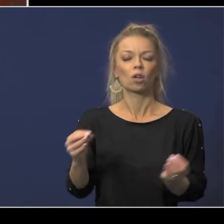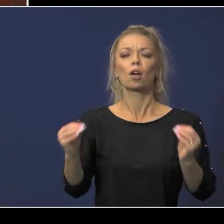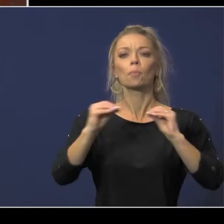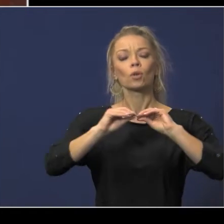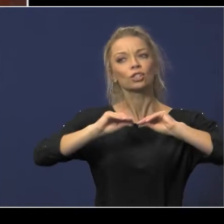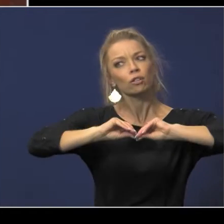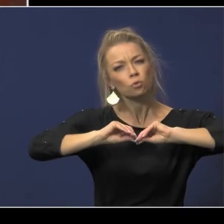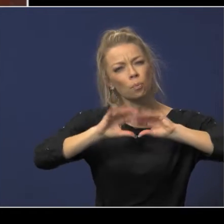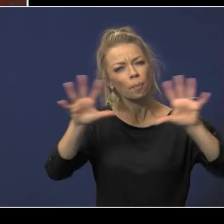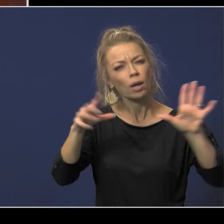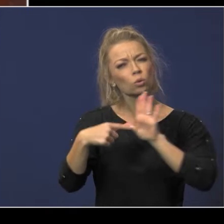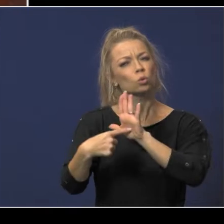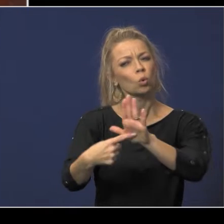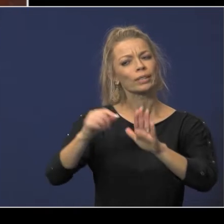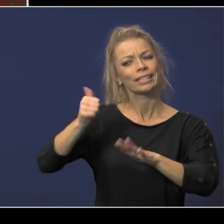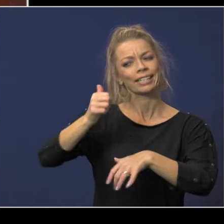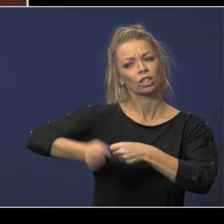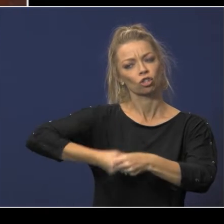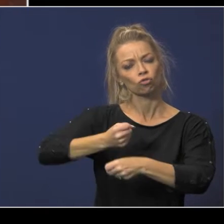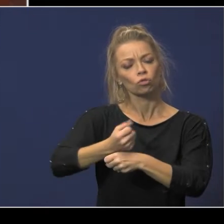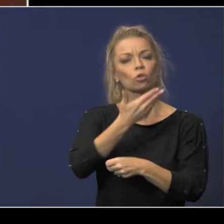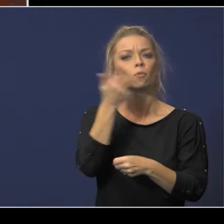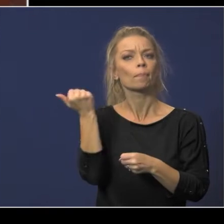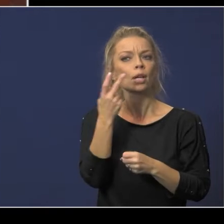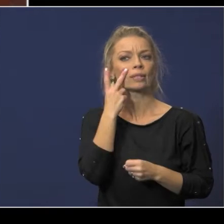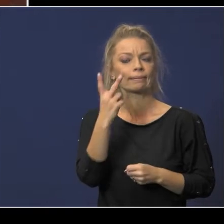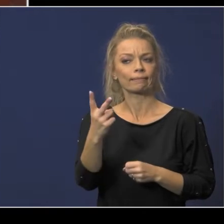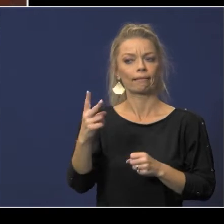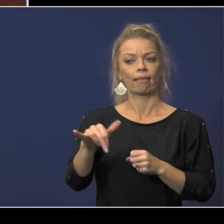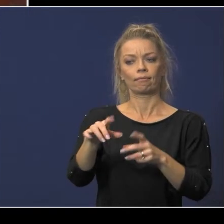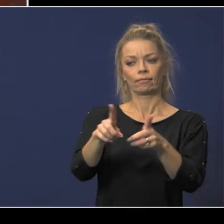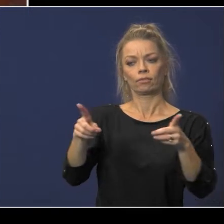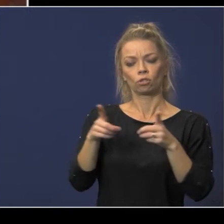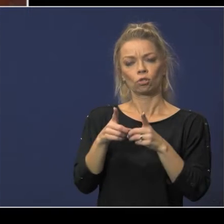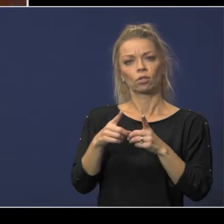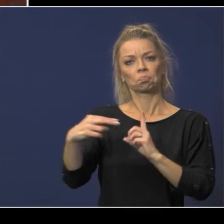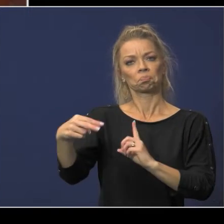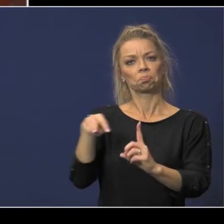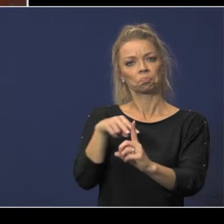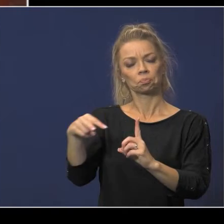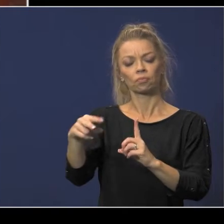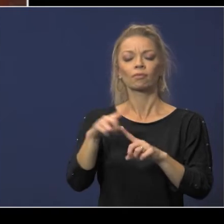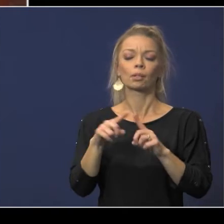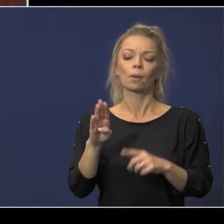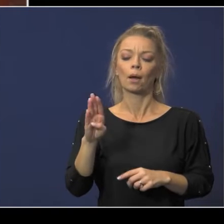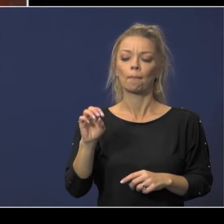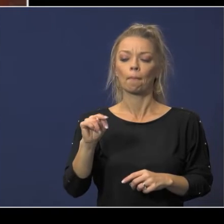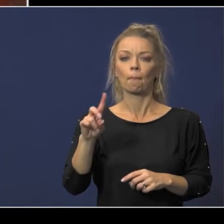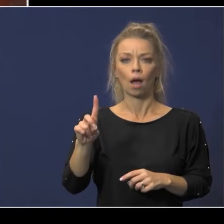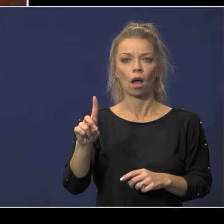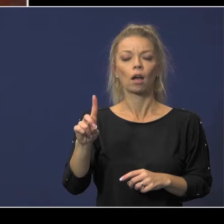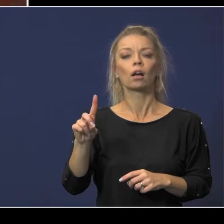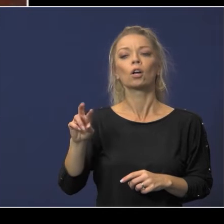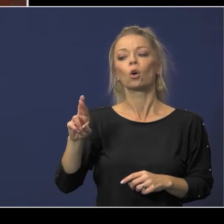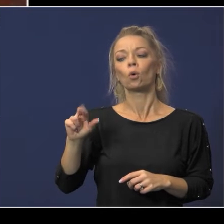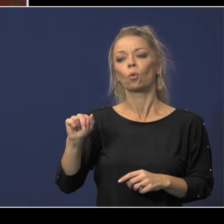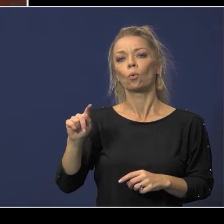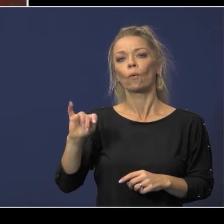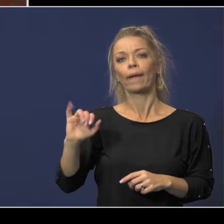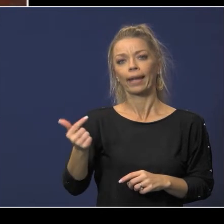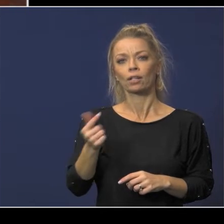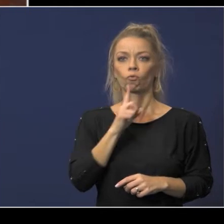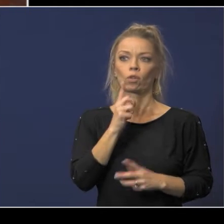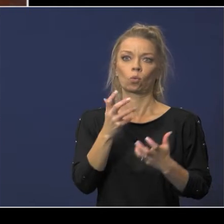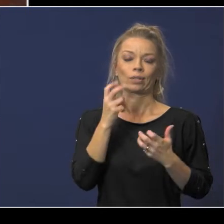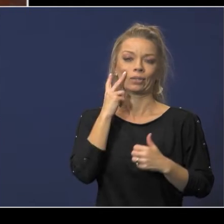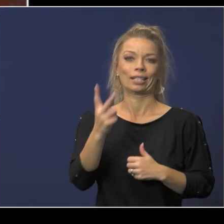showing those 10 years you can better see the district's financial position but our bond rating agencies really like to see the comprehensive annual